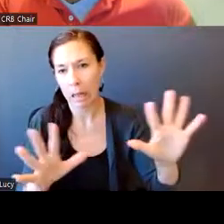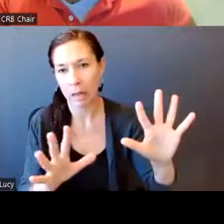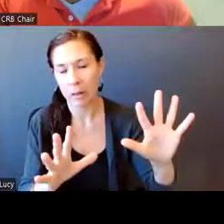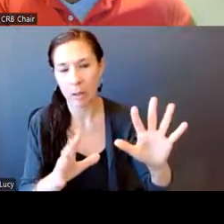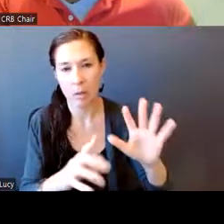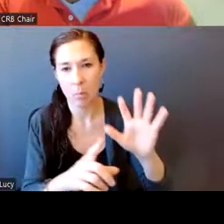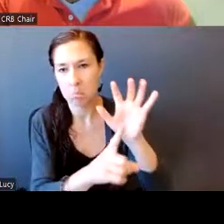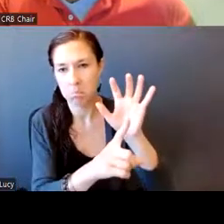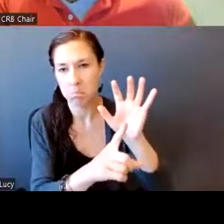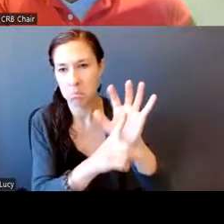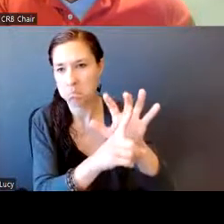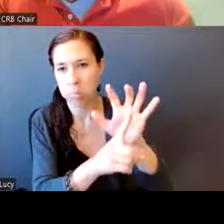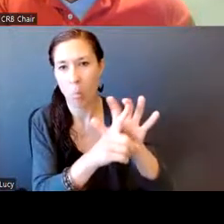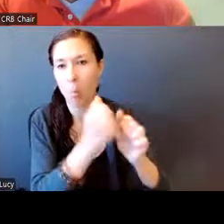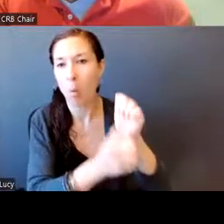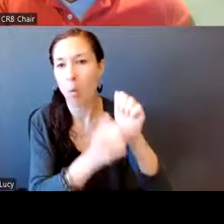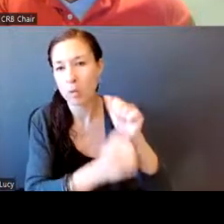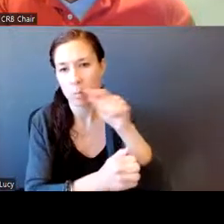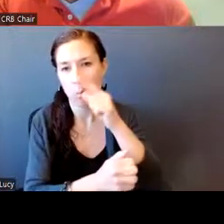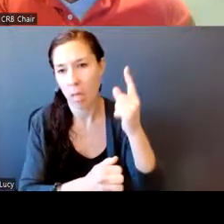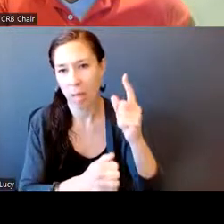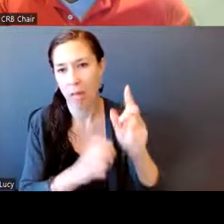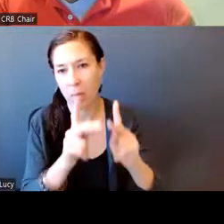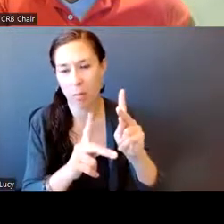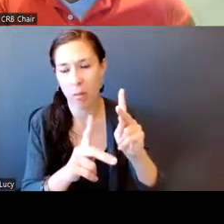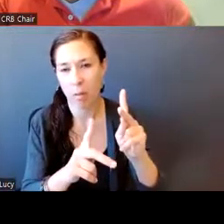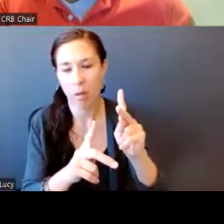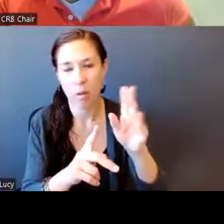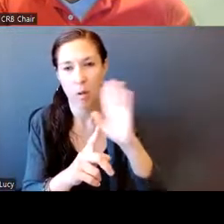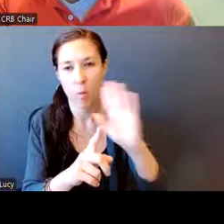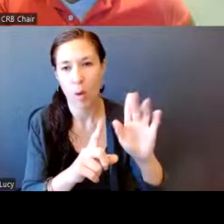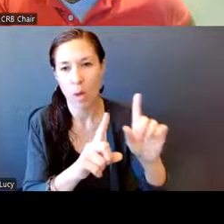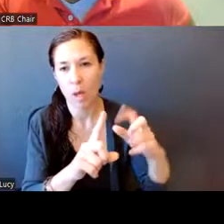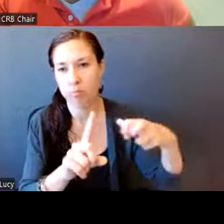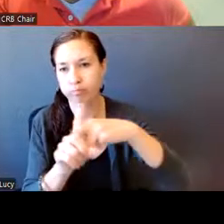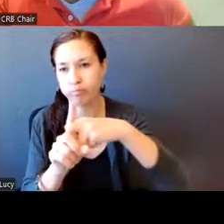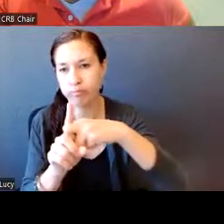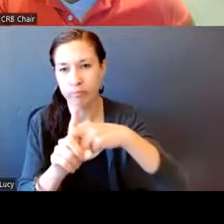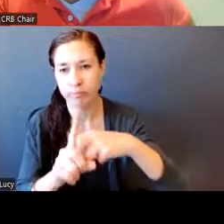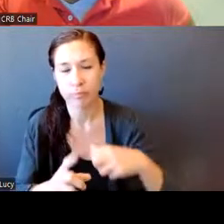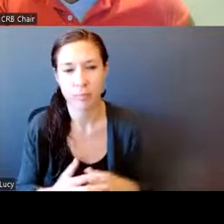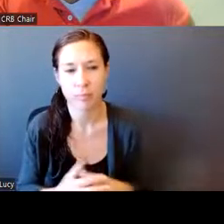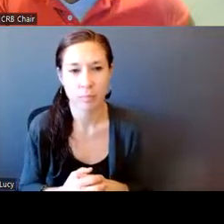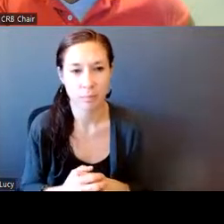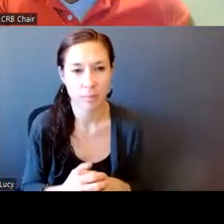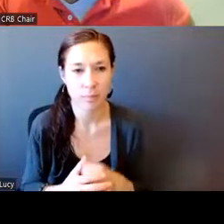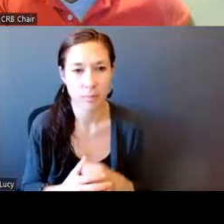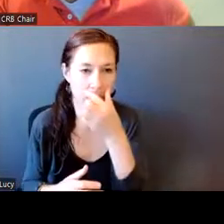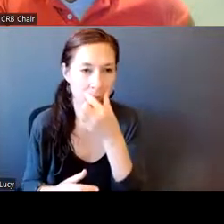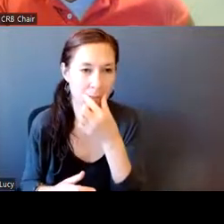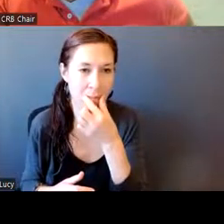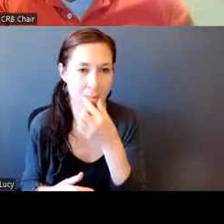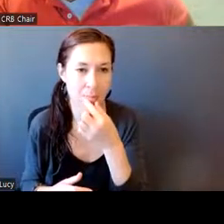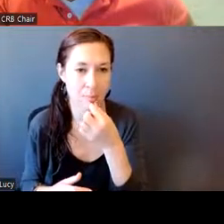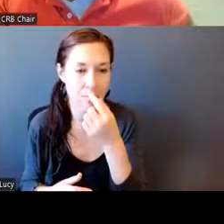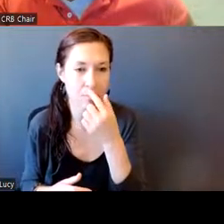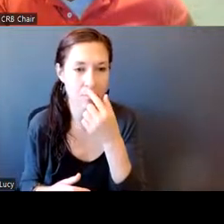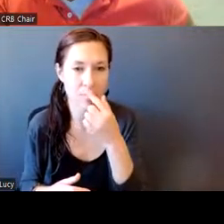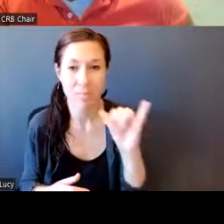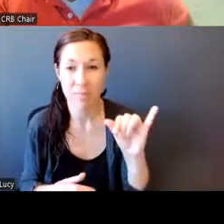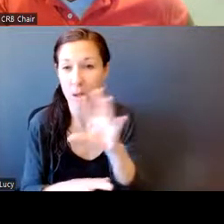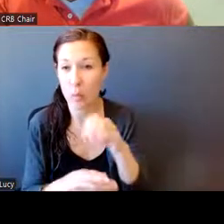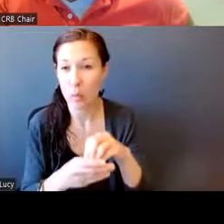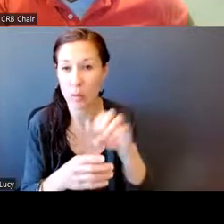people. This is not – this is including their ethnicity, so